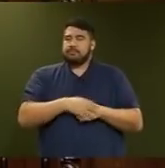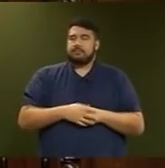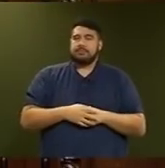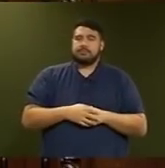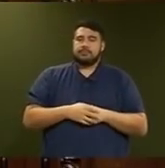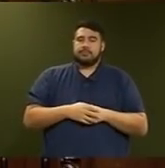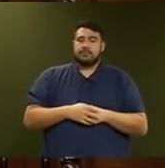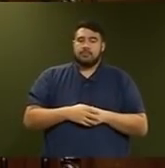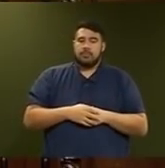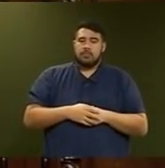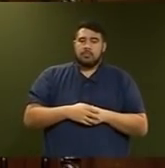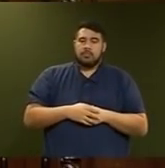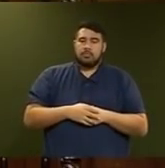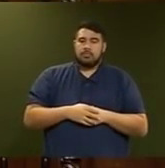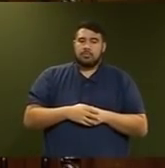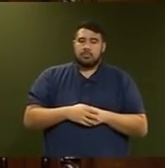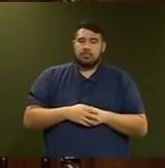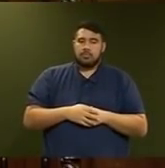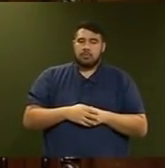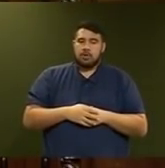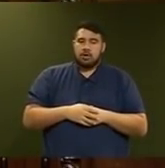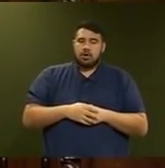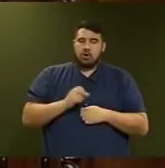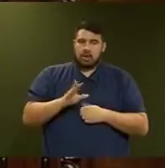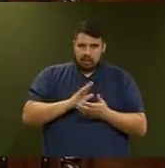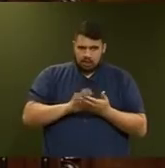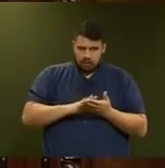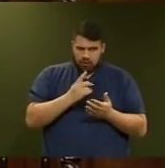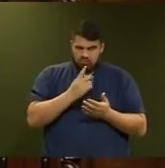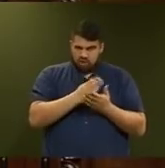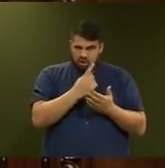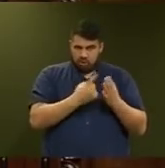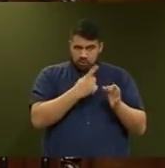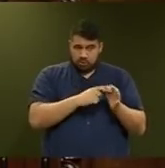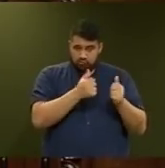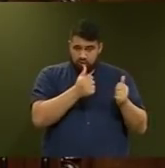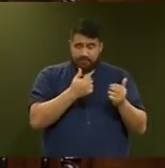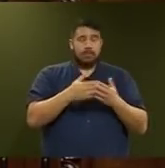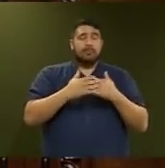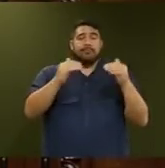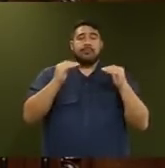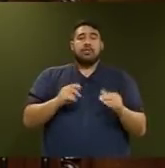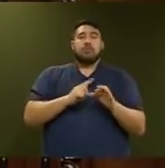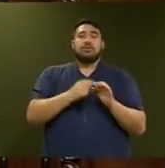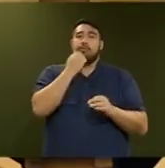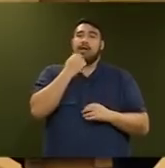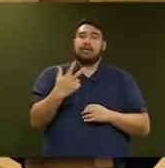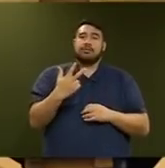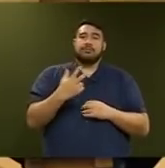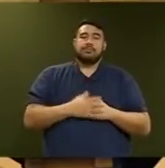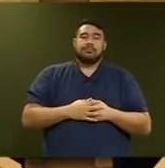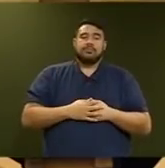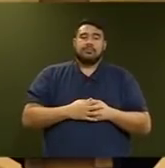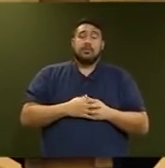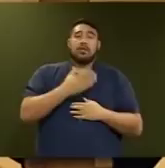But I'll just make it clear that only counted as one. Question number eight, the Honourable Michael Wathouse. Thank you, Mr Speaker.